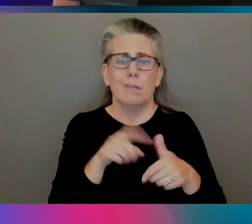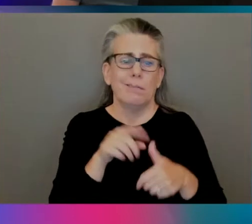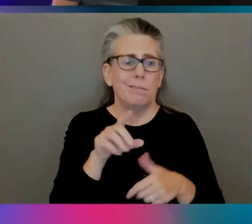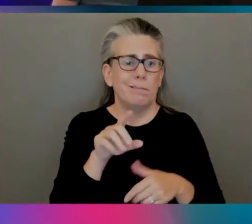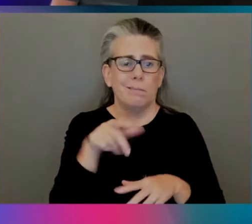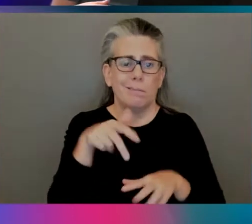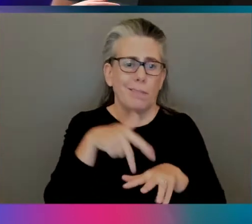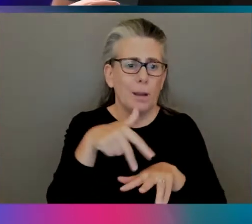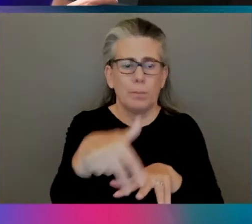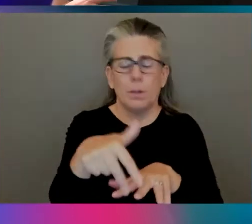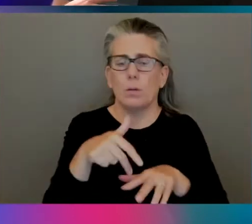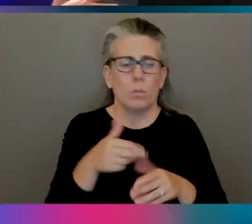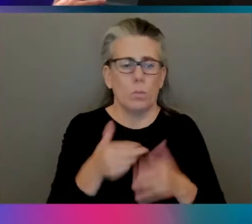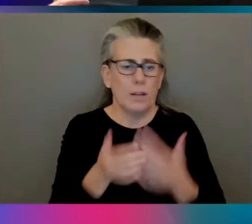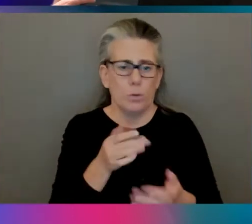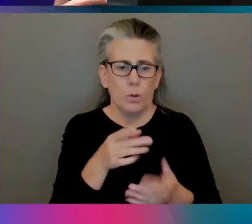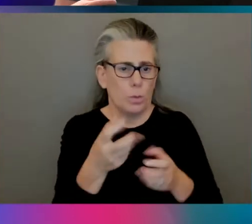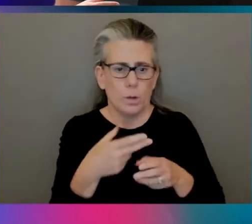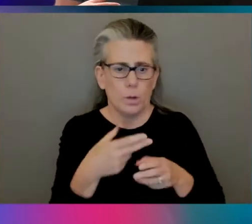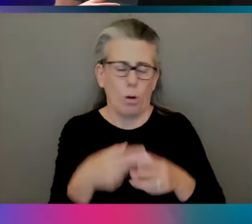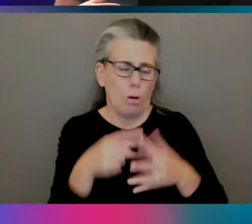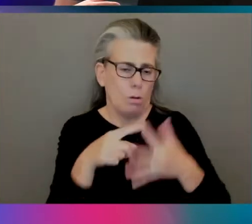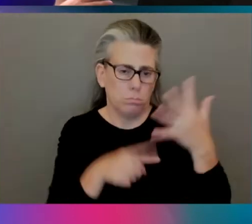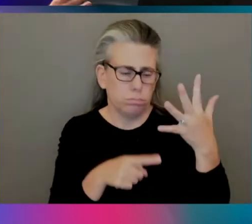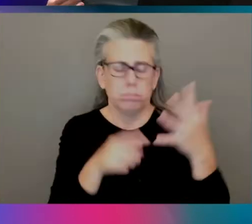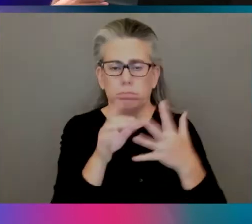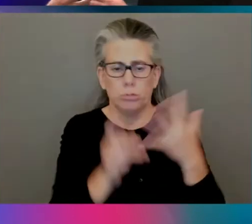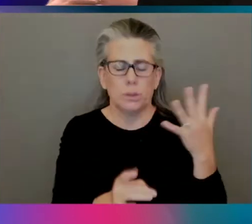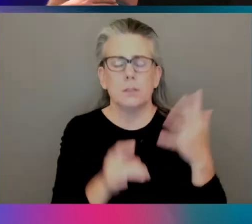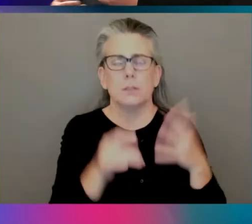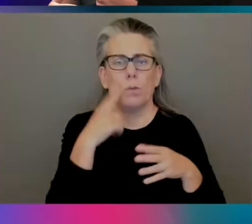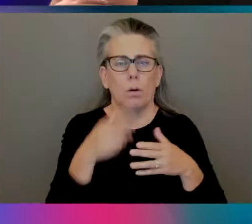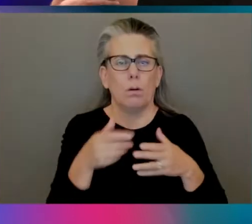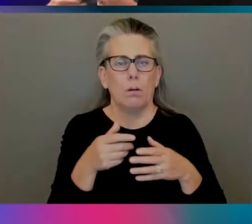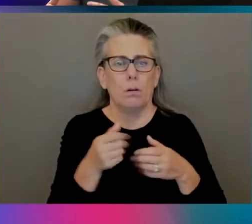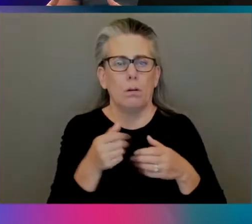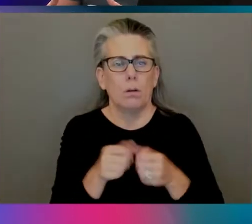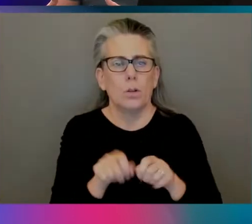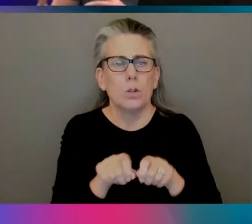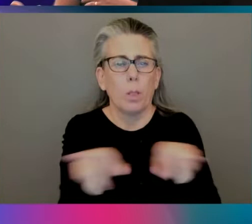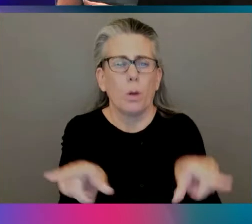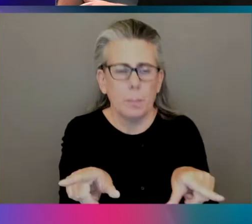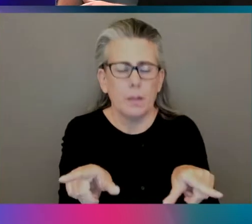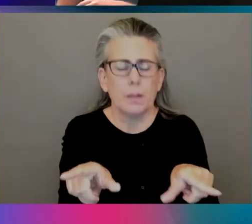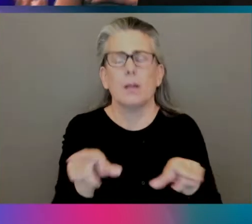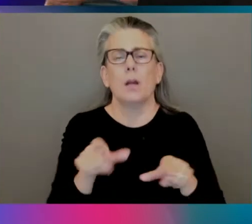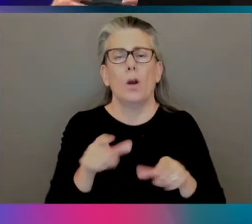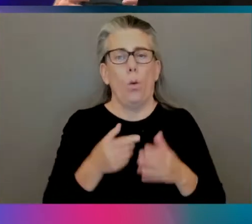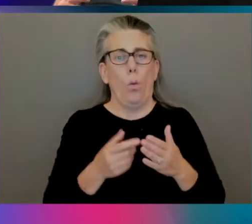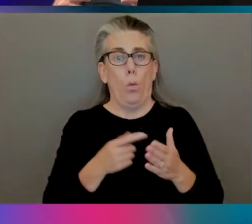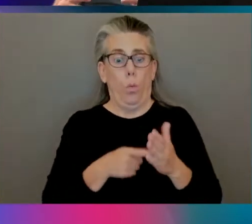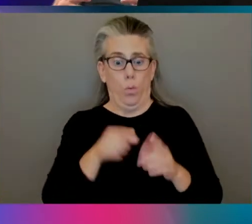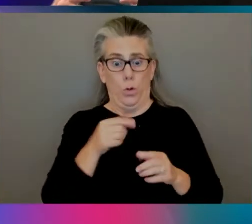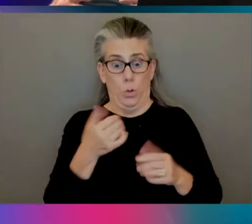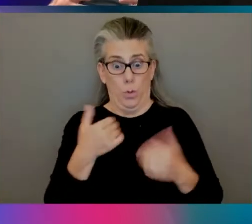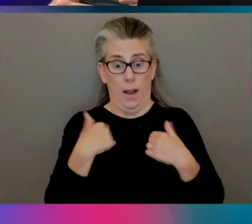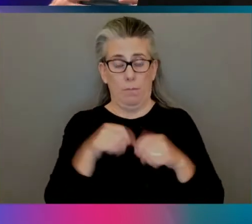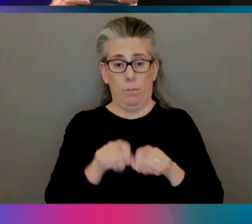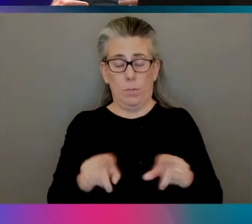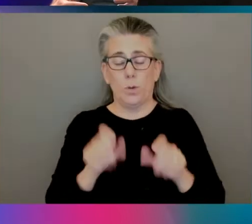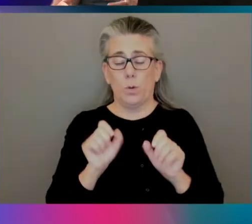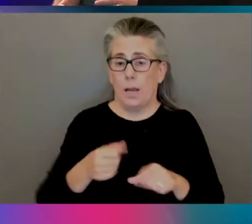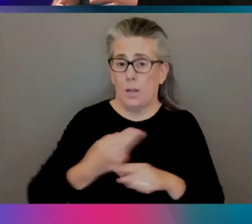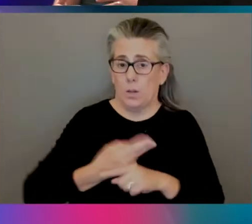call it. So once you have a powerful, you know, some kind of deployable platform, then you can use, like, GitOps. Right.